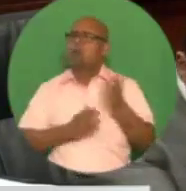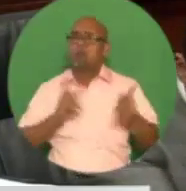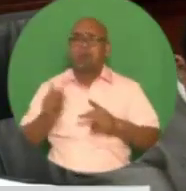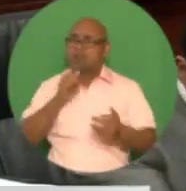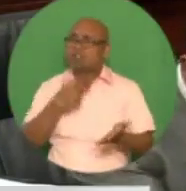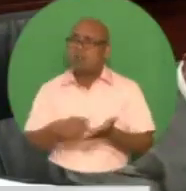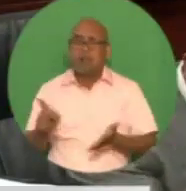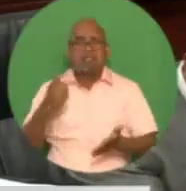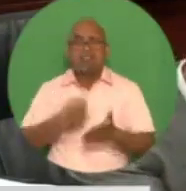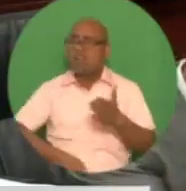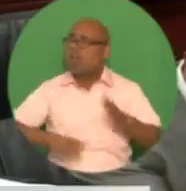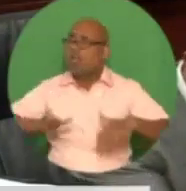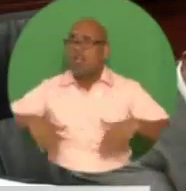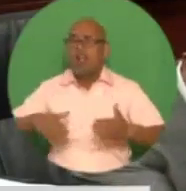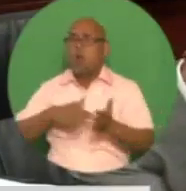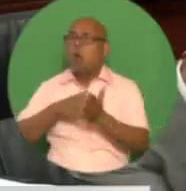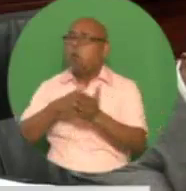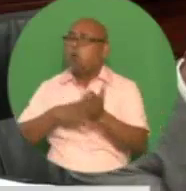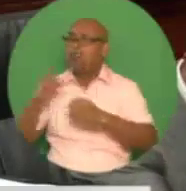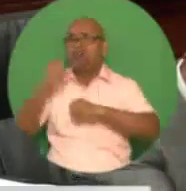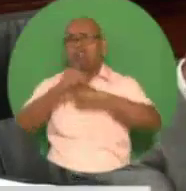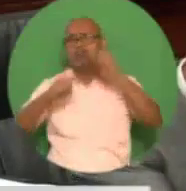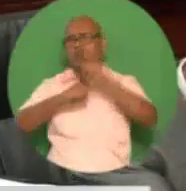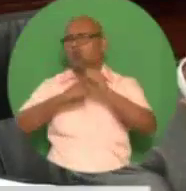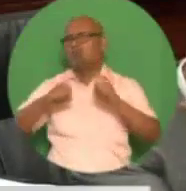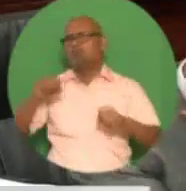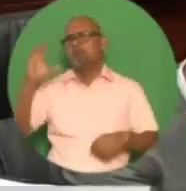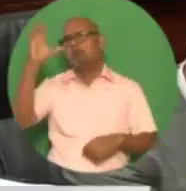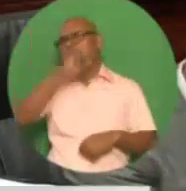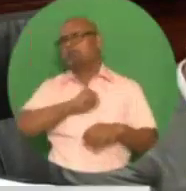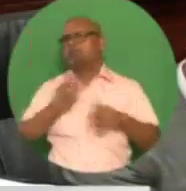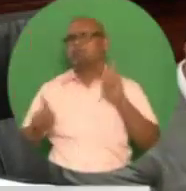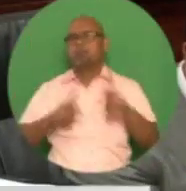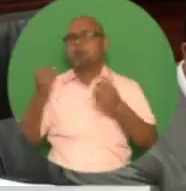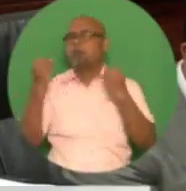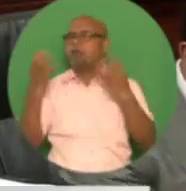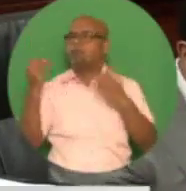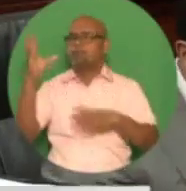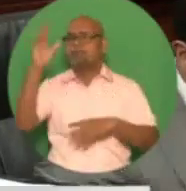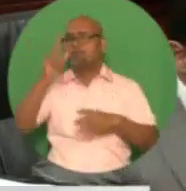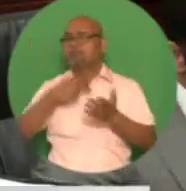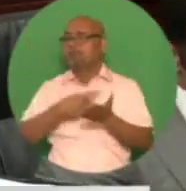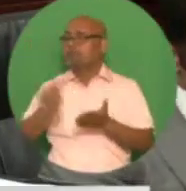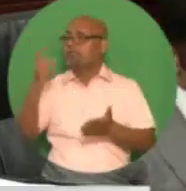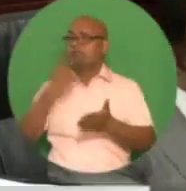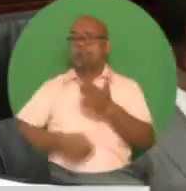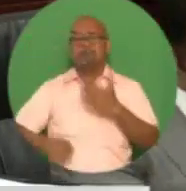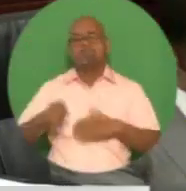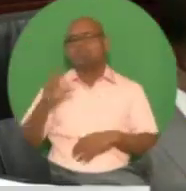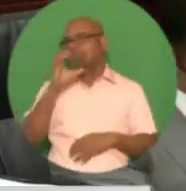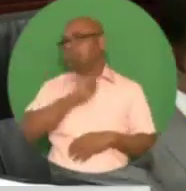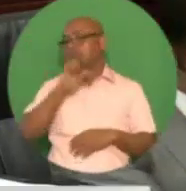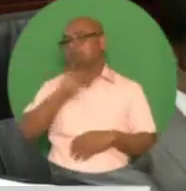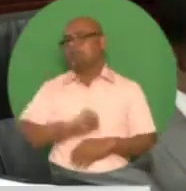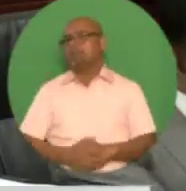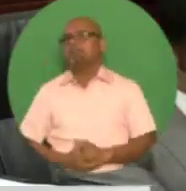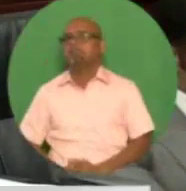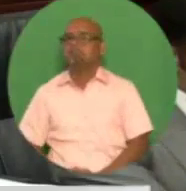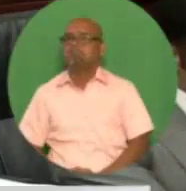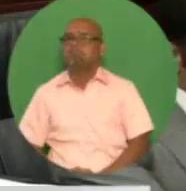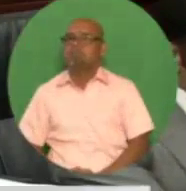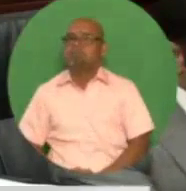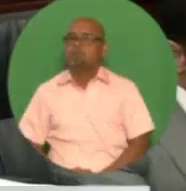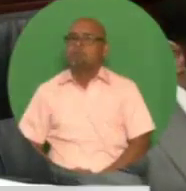weak organizational structures. The TADAT assessment was informed by 28 high-level indicators critical